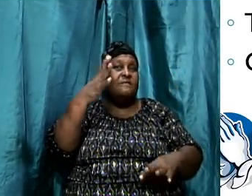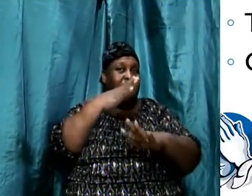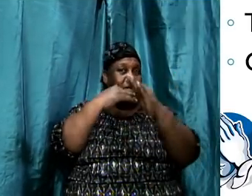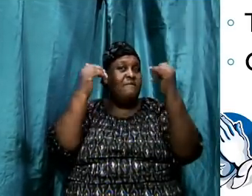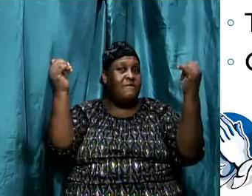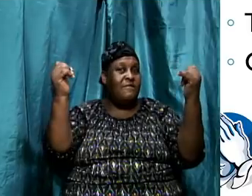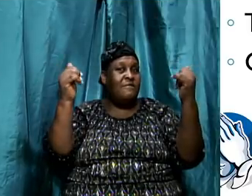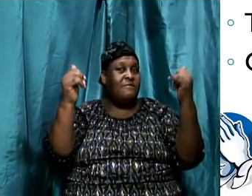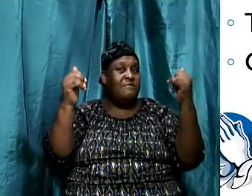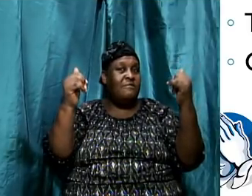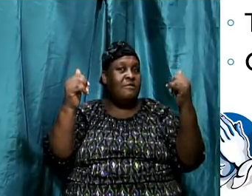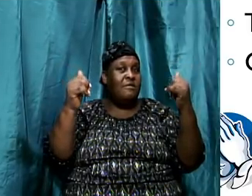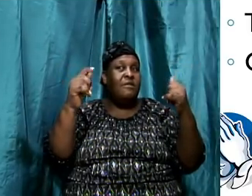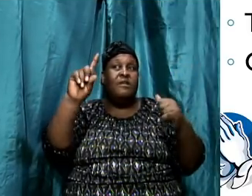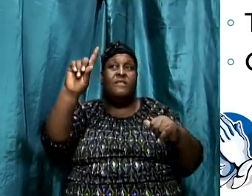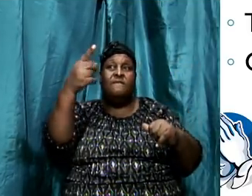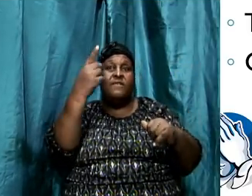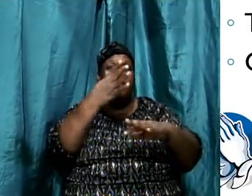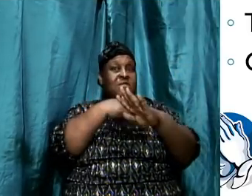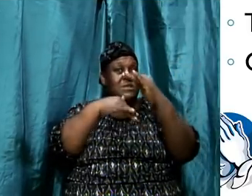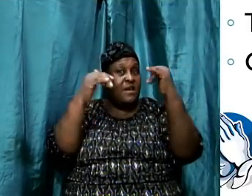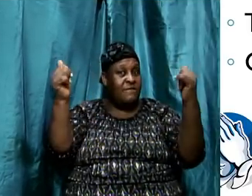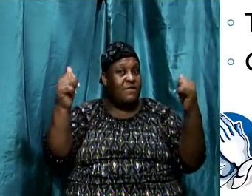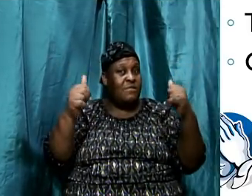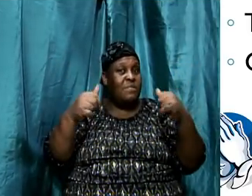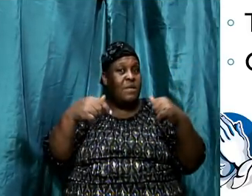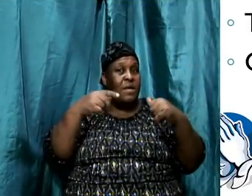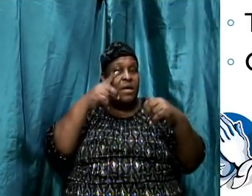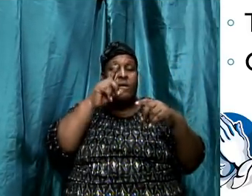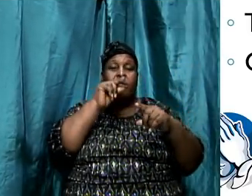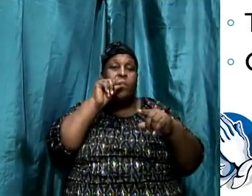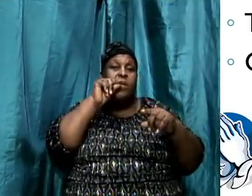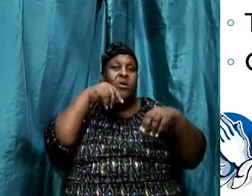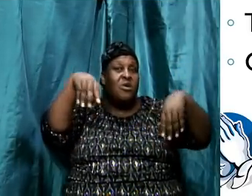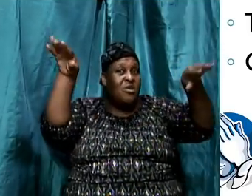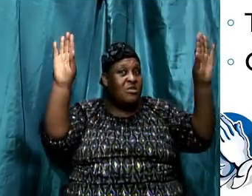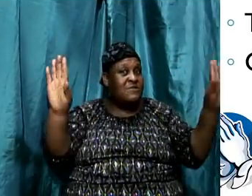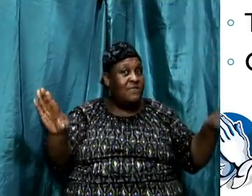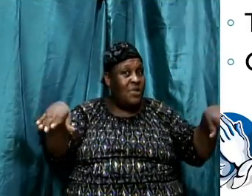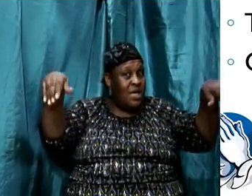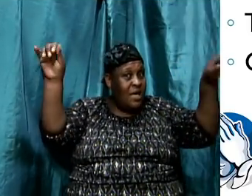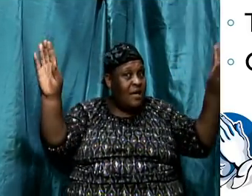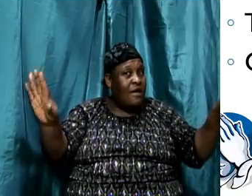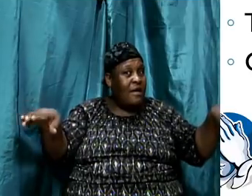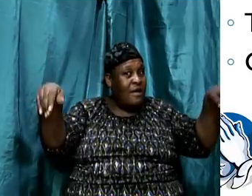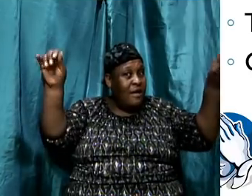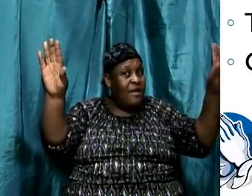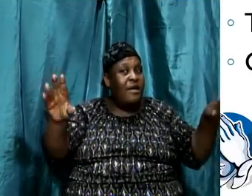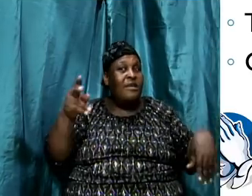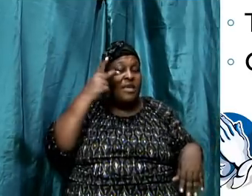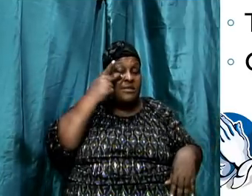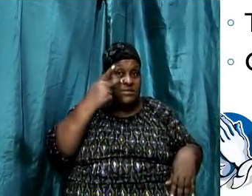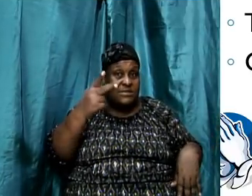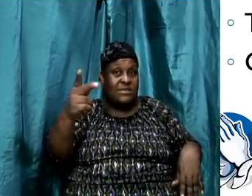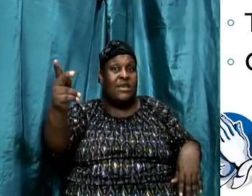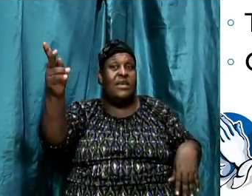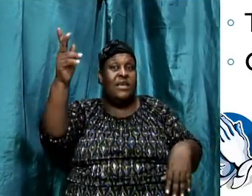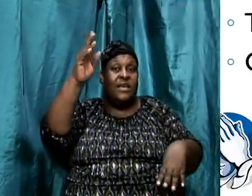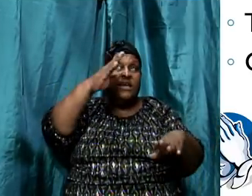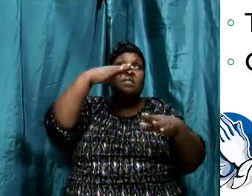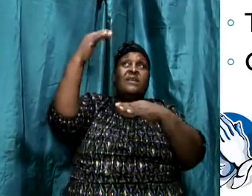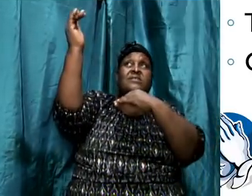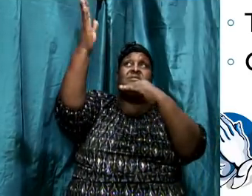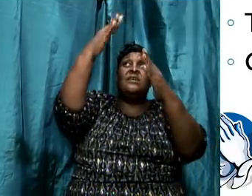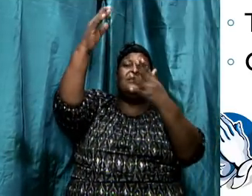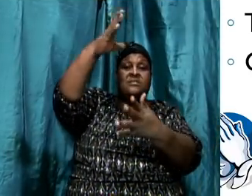is the first heaven talk about the birds, where the birds fly. That's the first heaven, where the birds are and you can see the sky and the